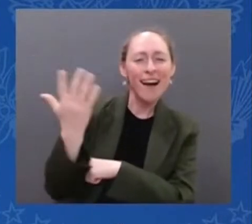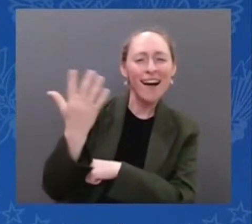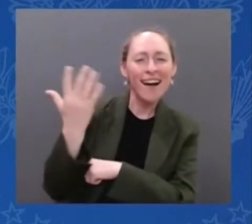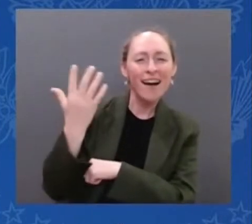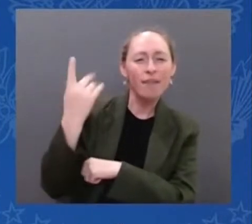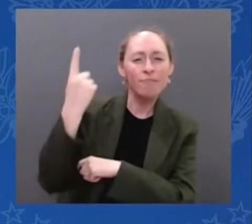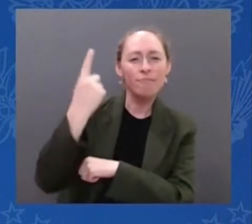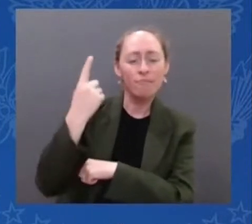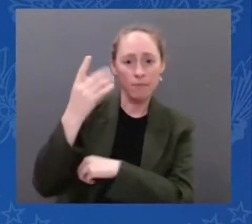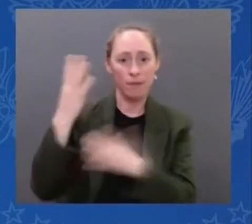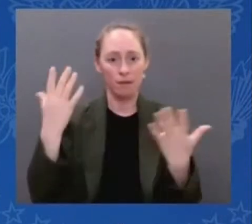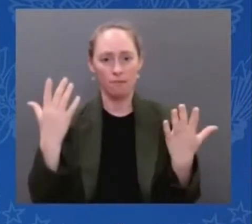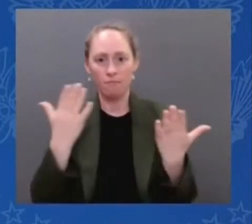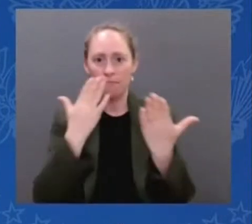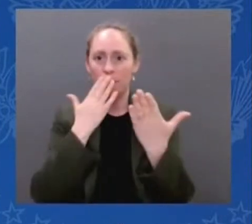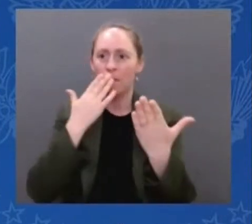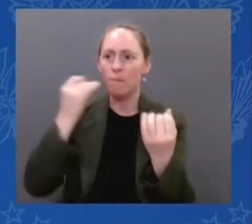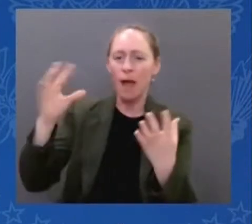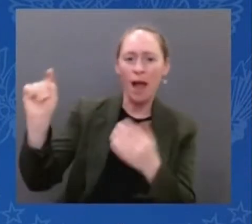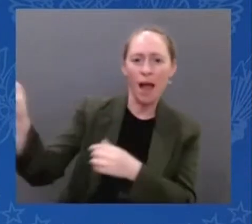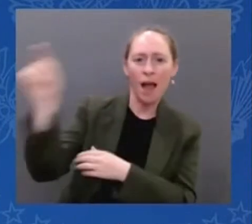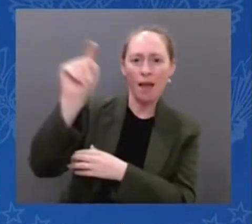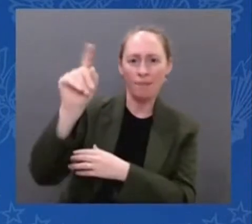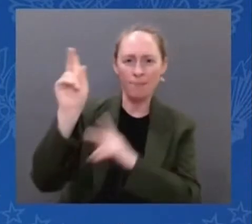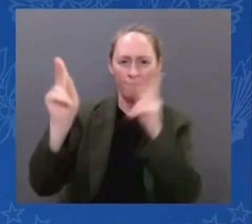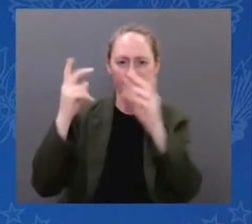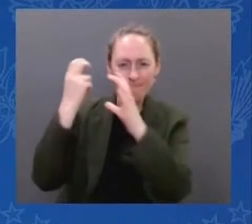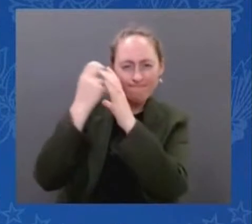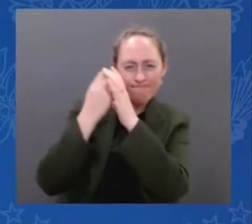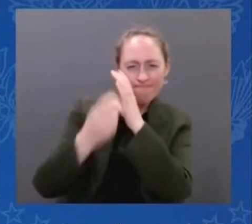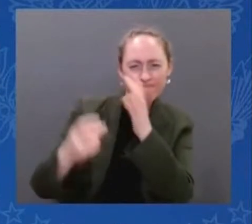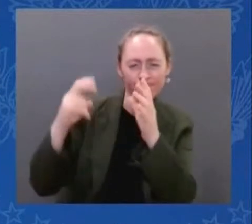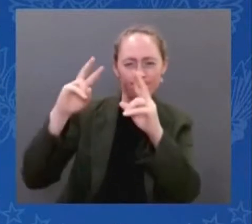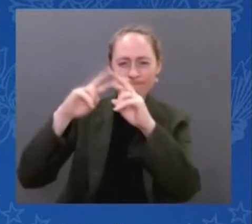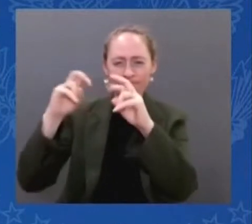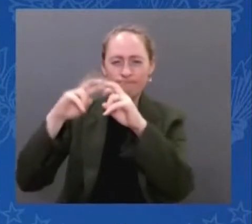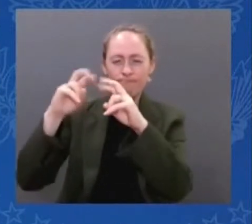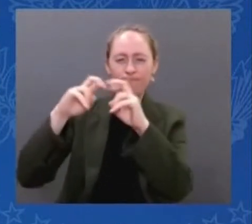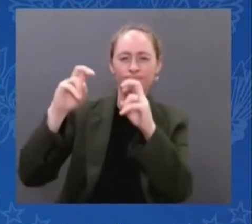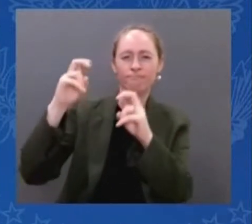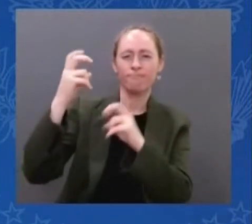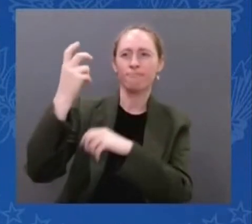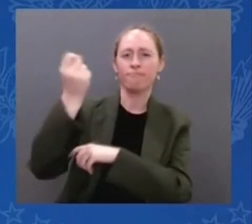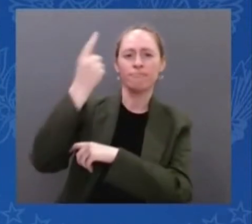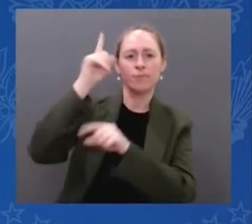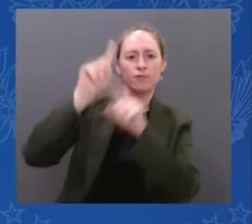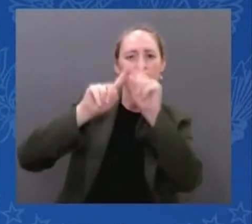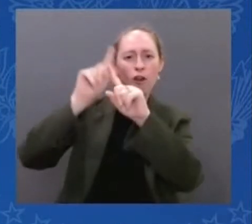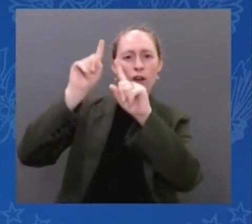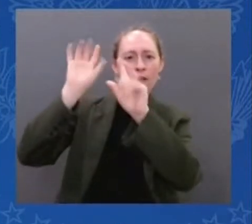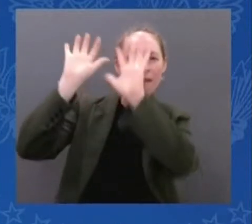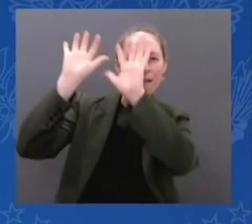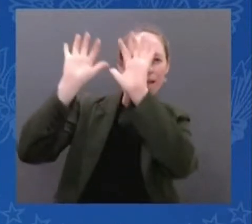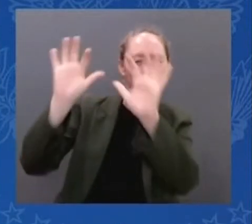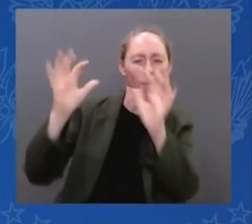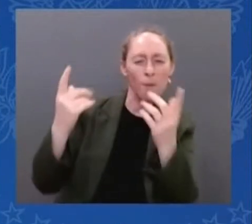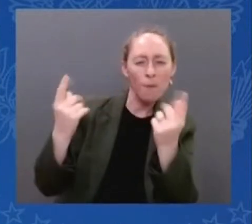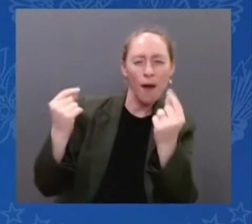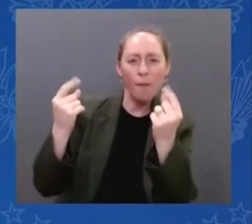look to the sky with new understanding. When NASA launched the Hubble Space Telescope in 1990,